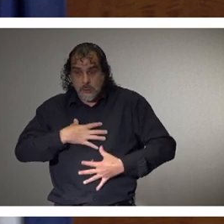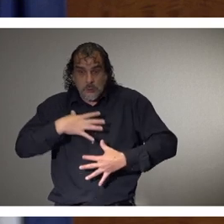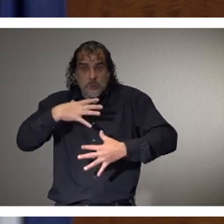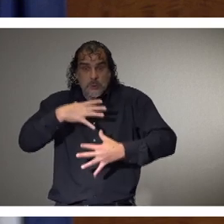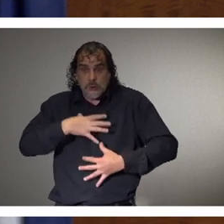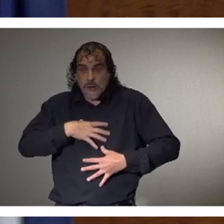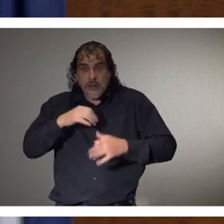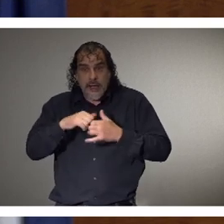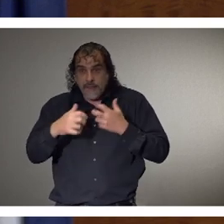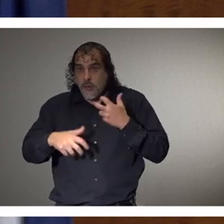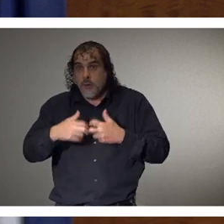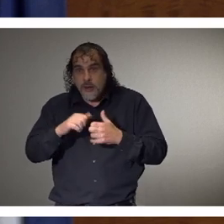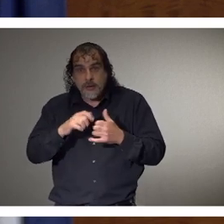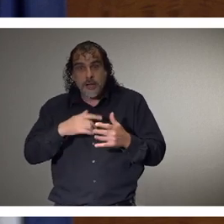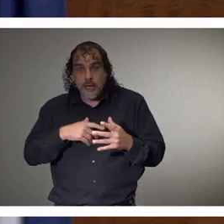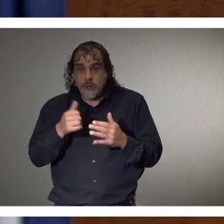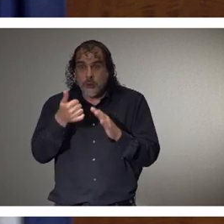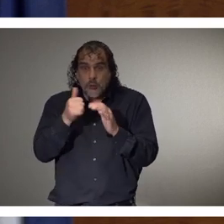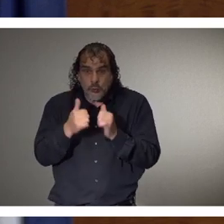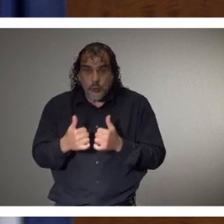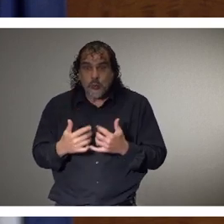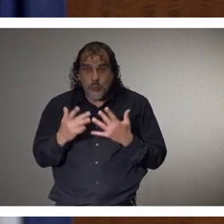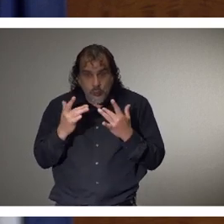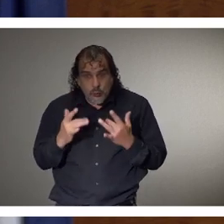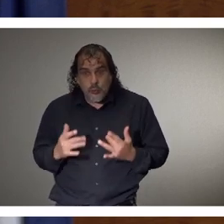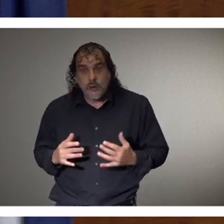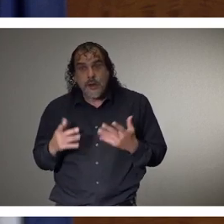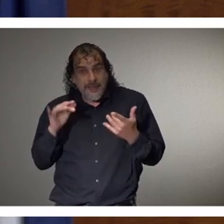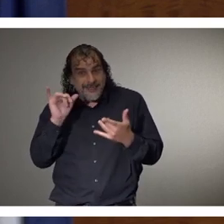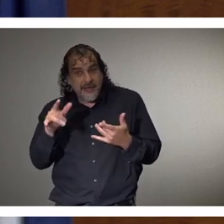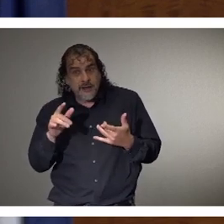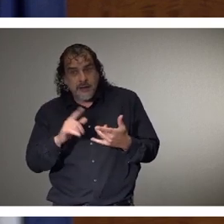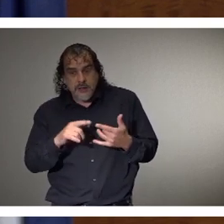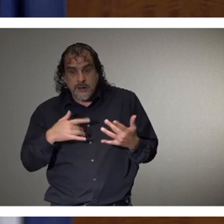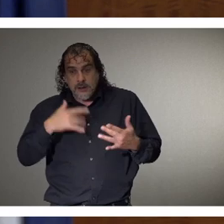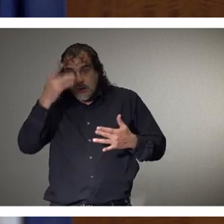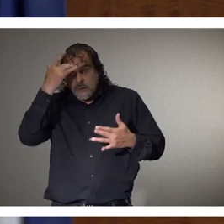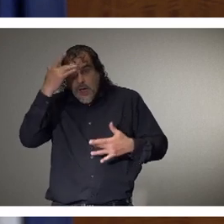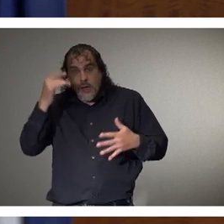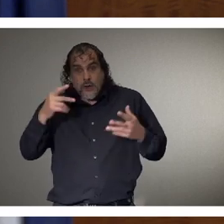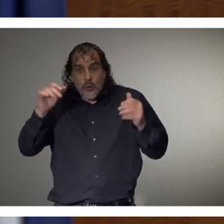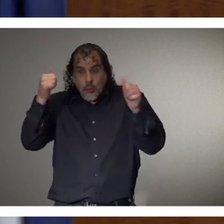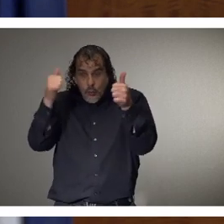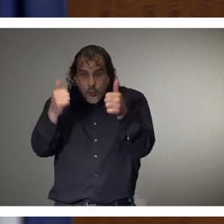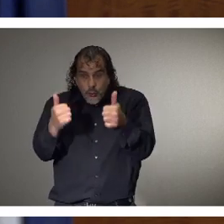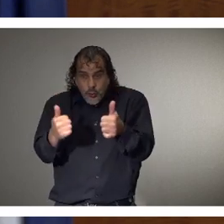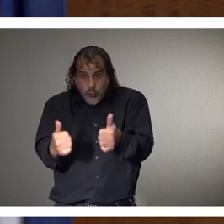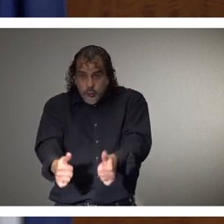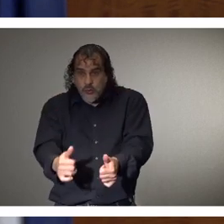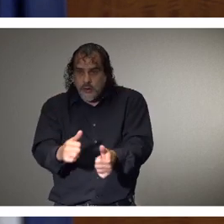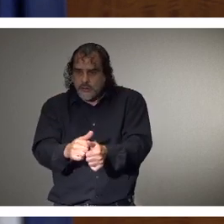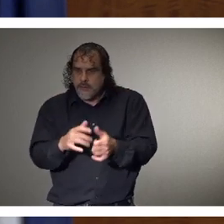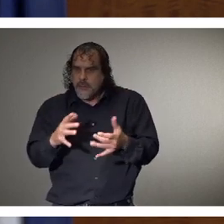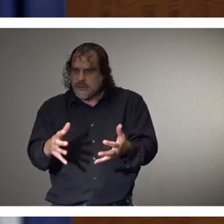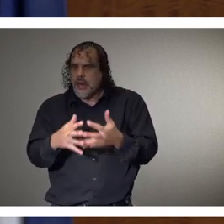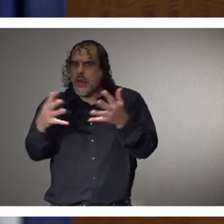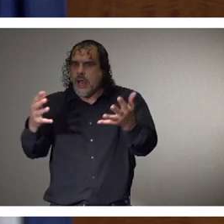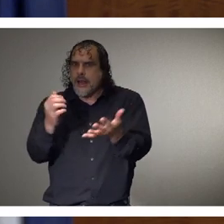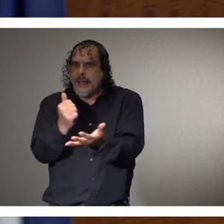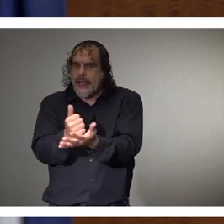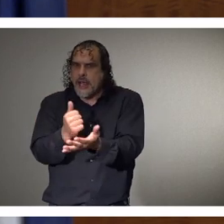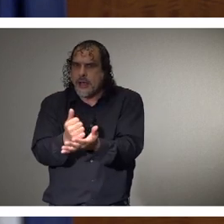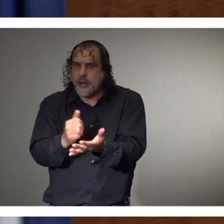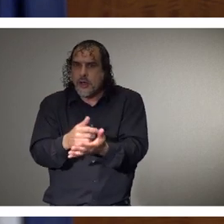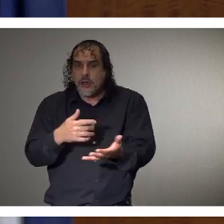-19 patient, and as I appreciate it, at their worst, the patients require a significant amount of help, that patient may